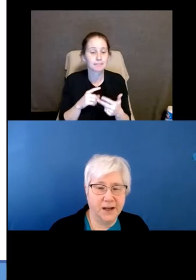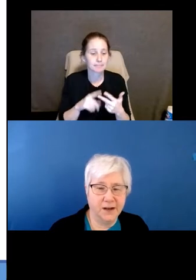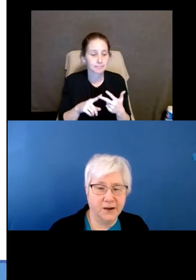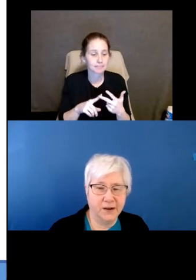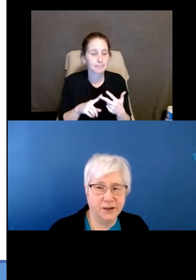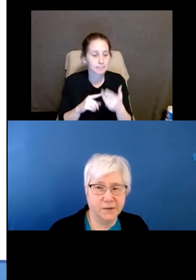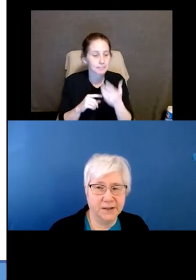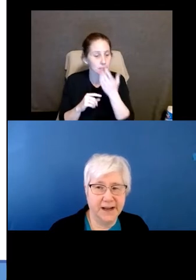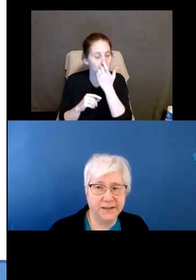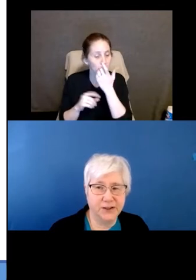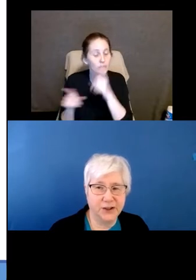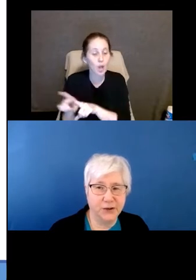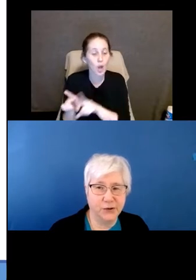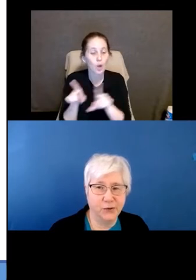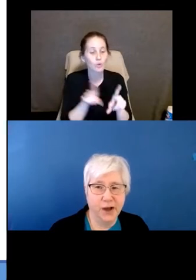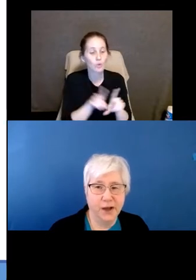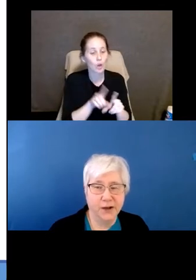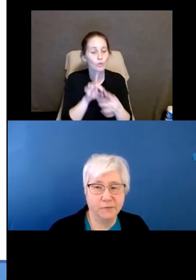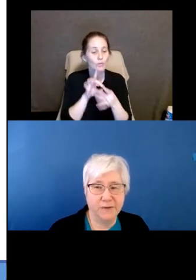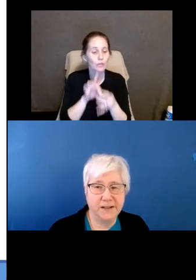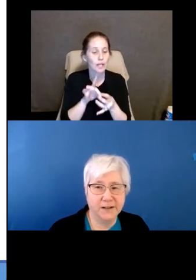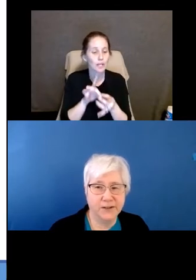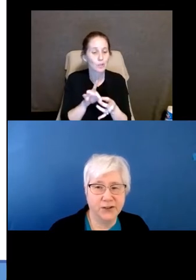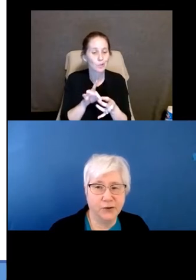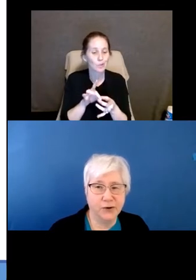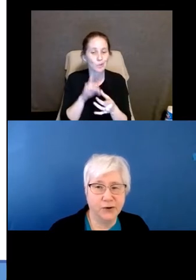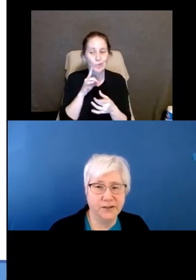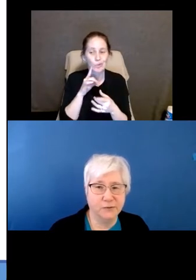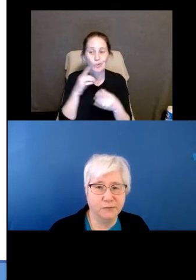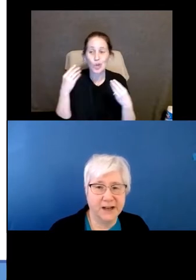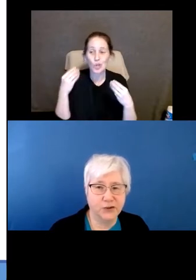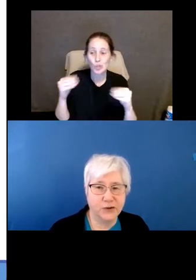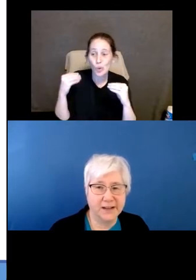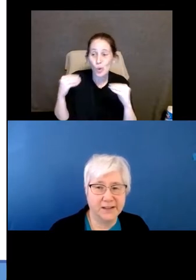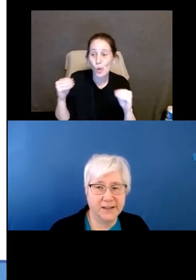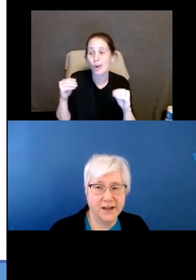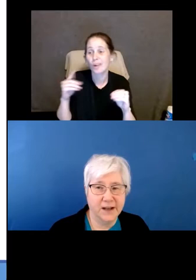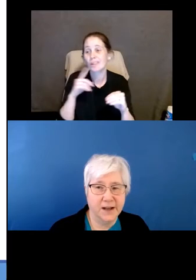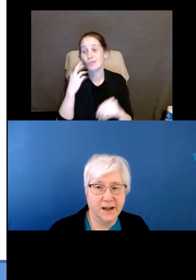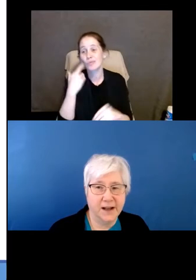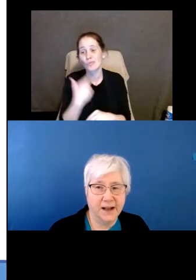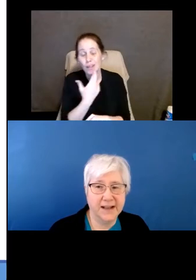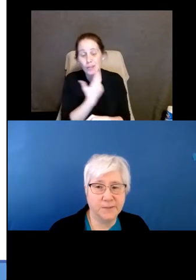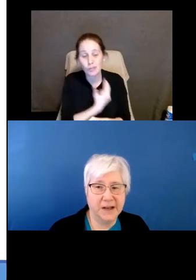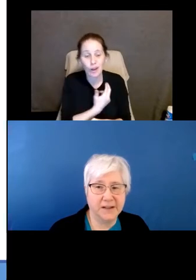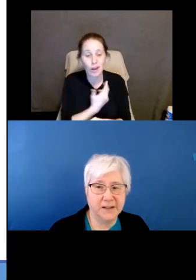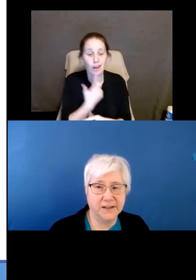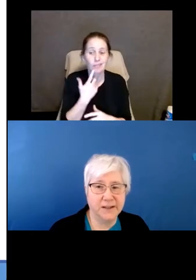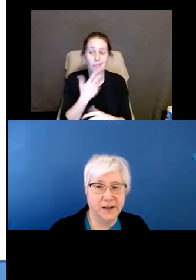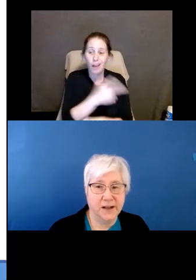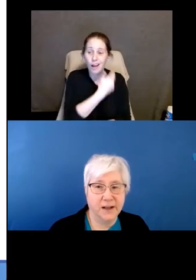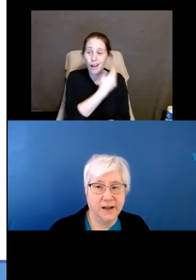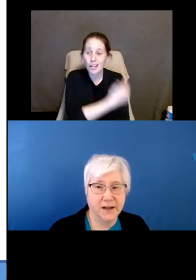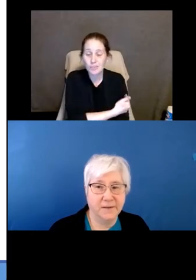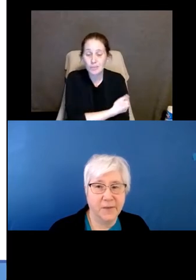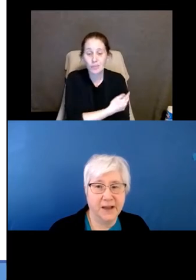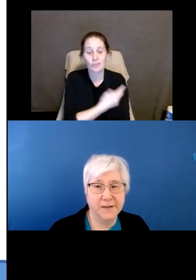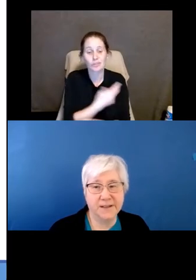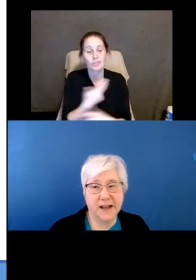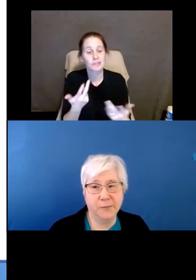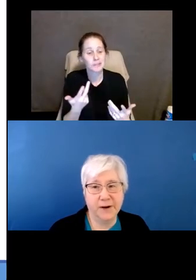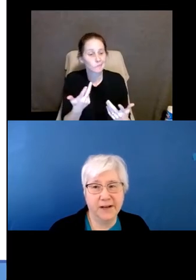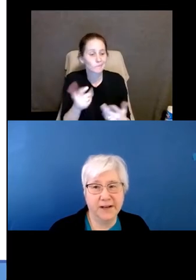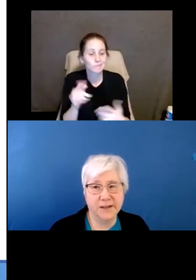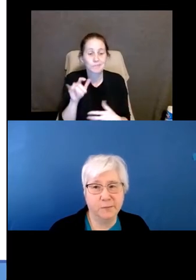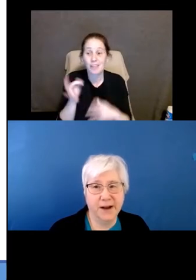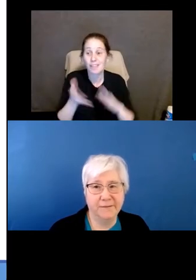it also relates to your retail stores, restaurants, hospitals. If